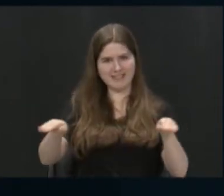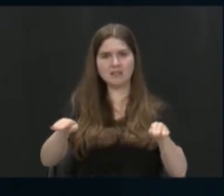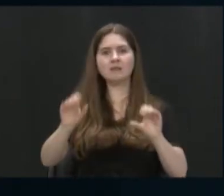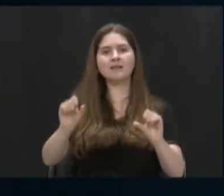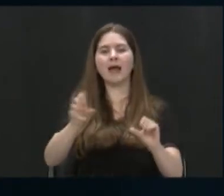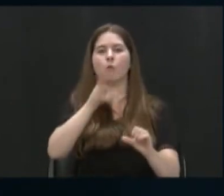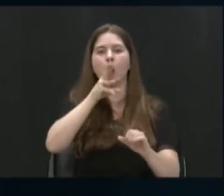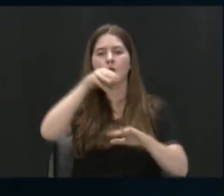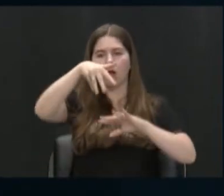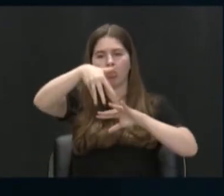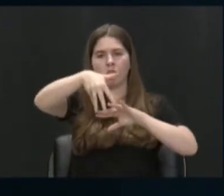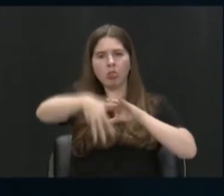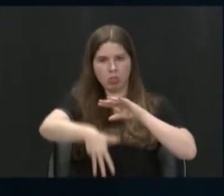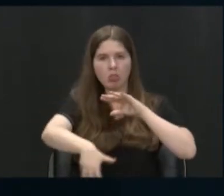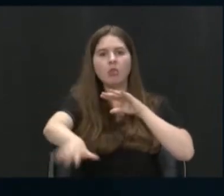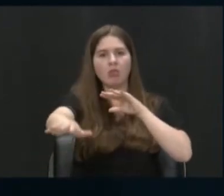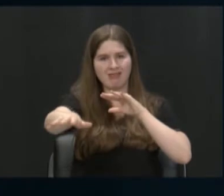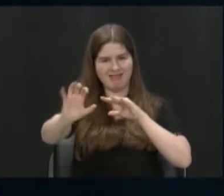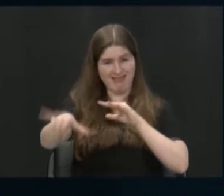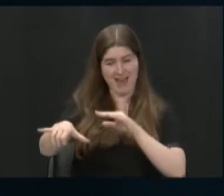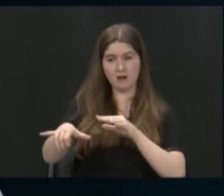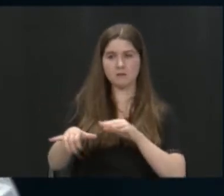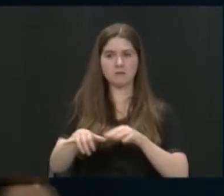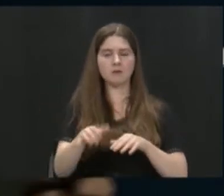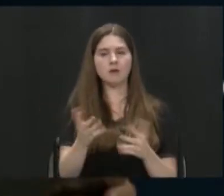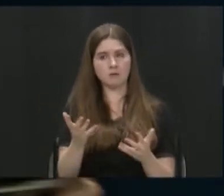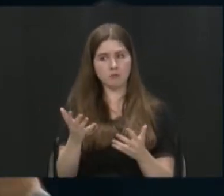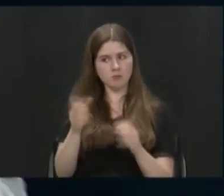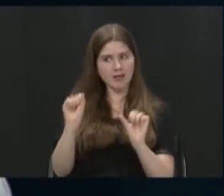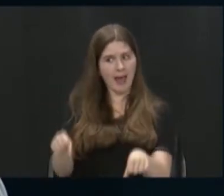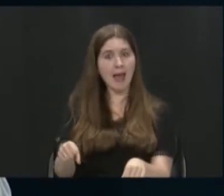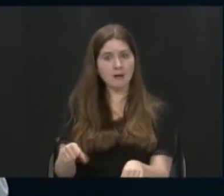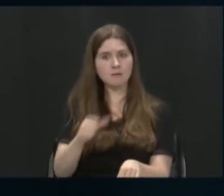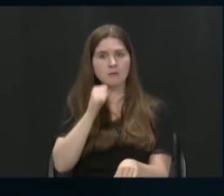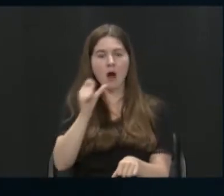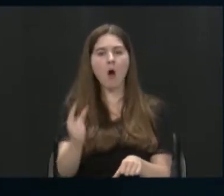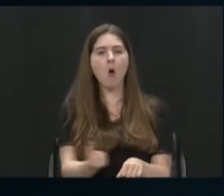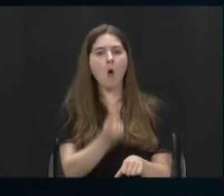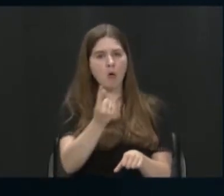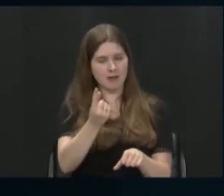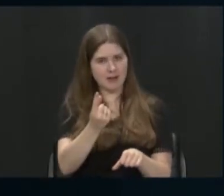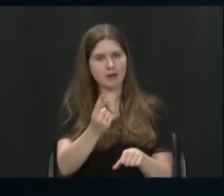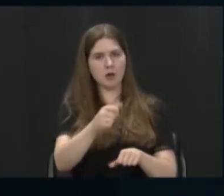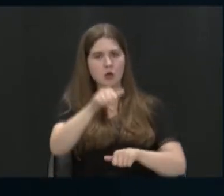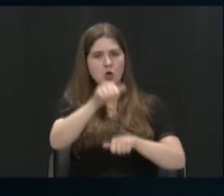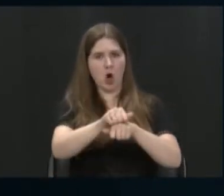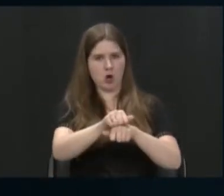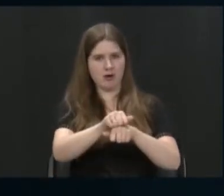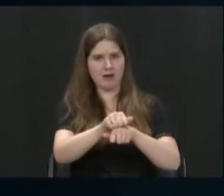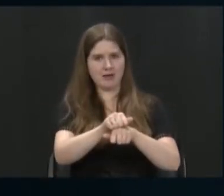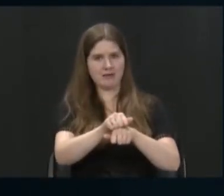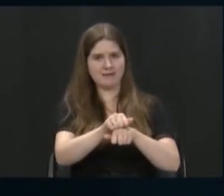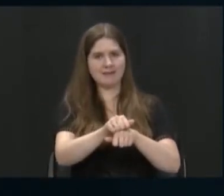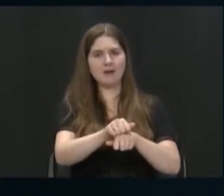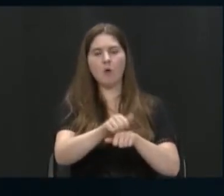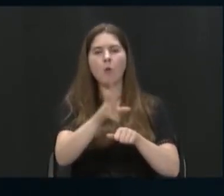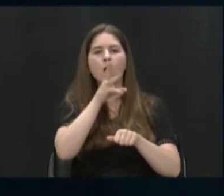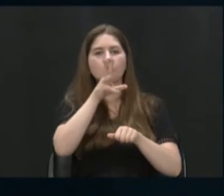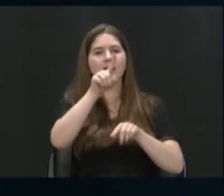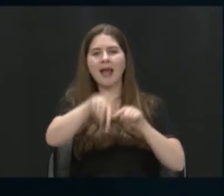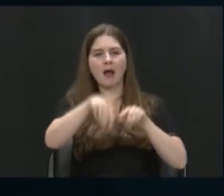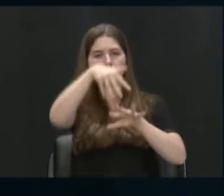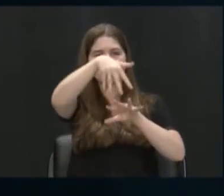to be able to filter through as opposed to rush to the culvert down into the waterway, right? So